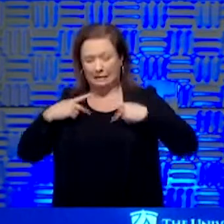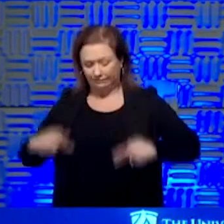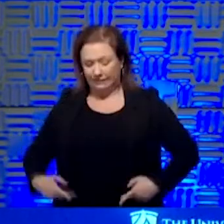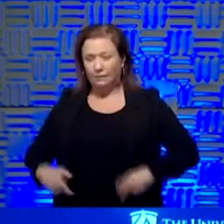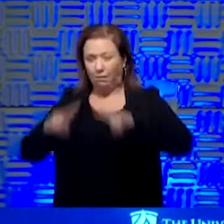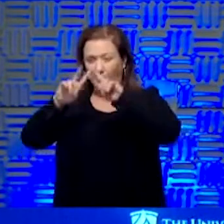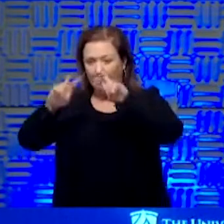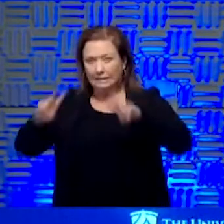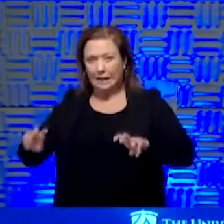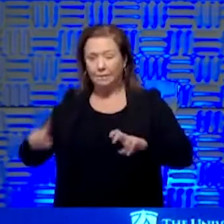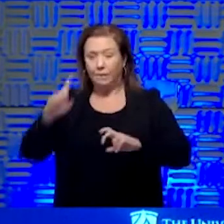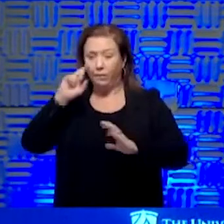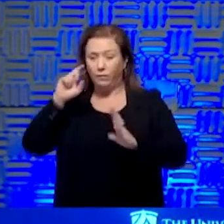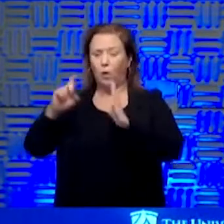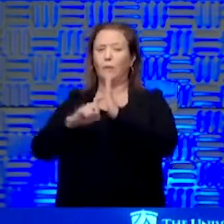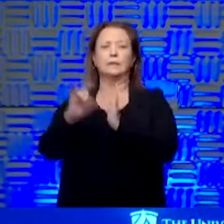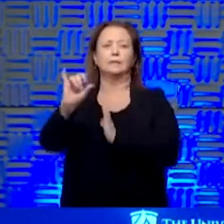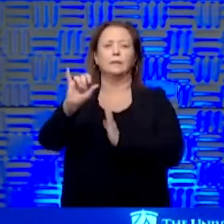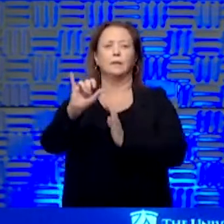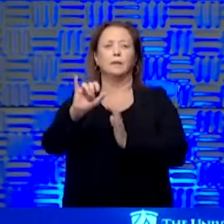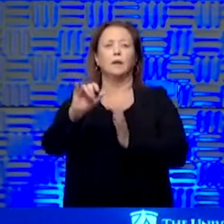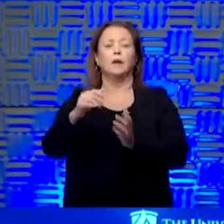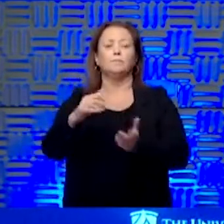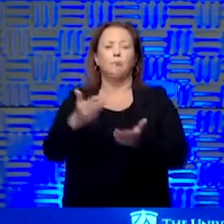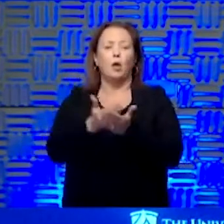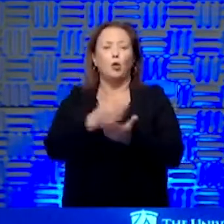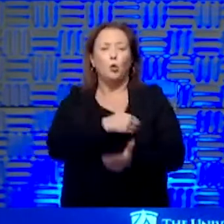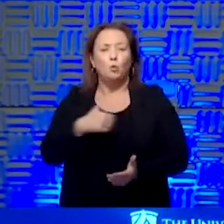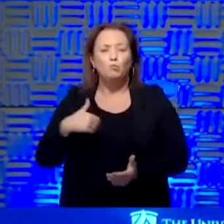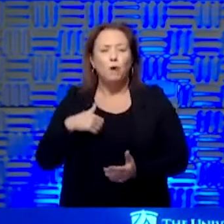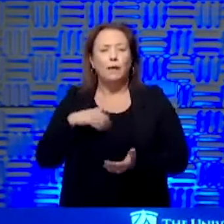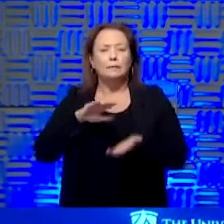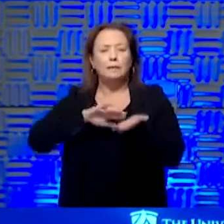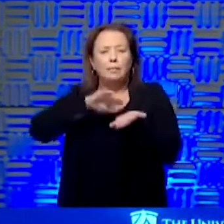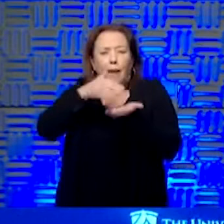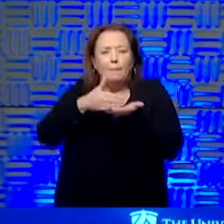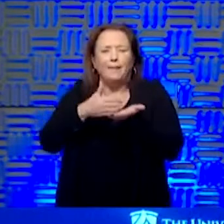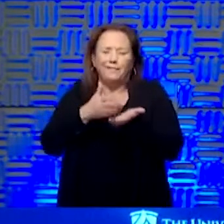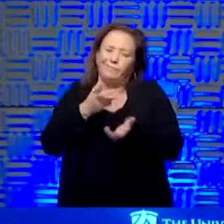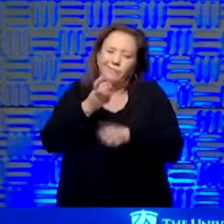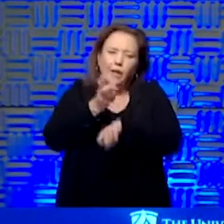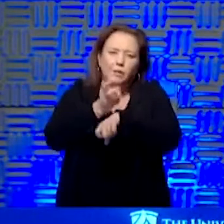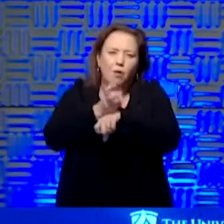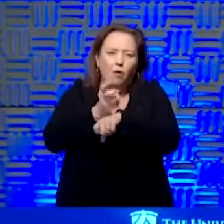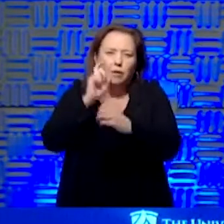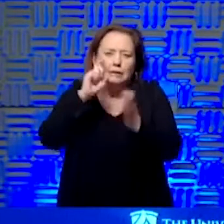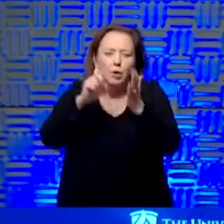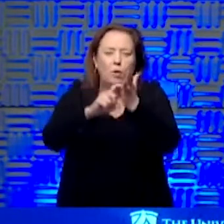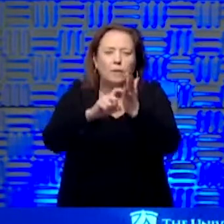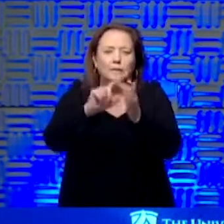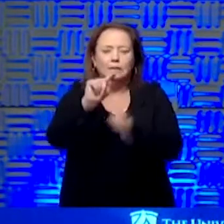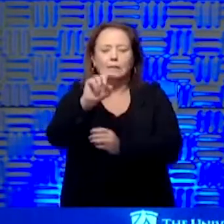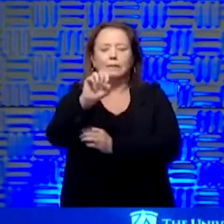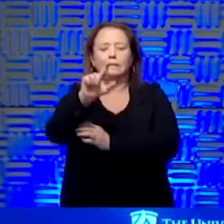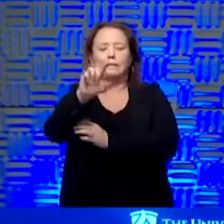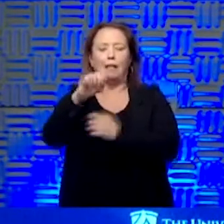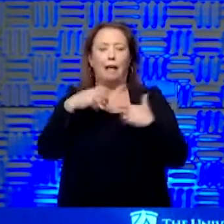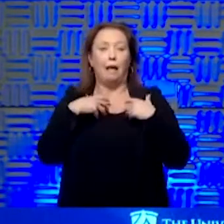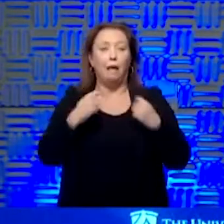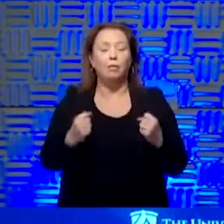So, if you've detected a new, let's say, a new breast lump, that's a little harder to do by telehealth. If you've had a